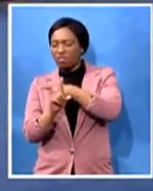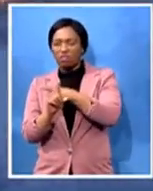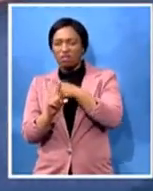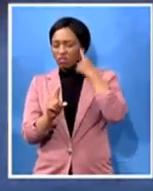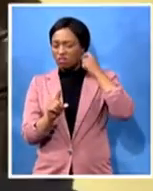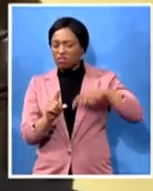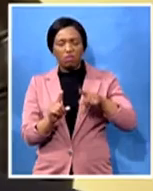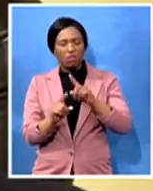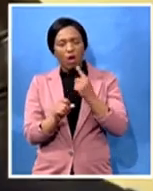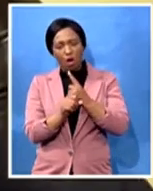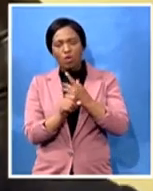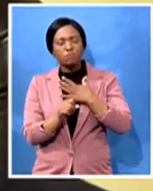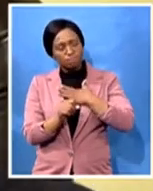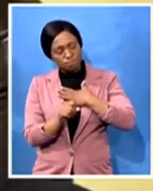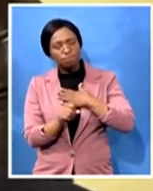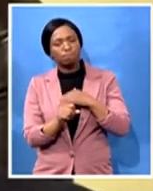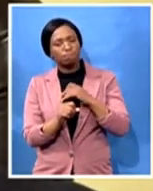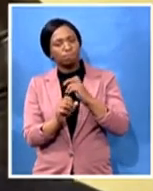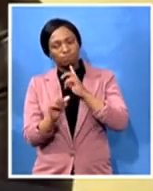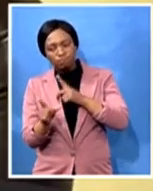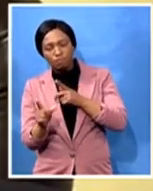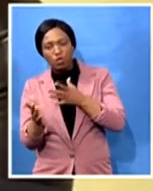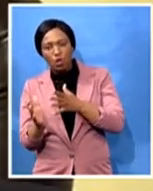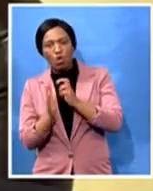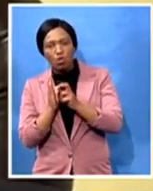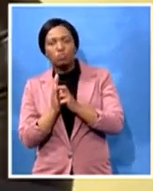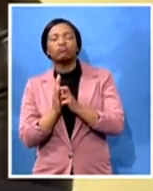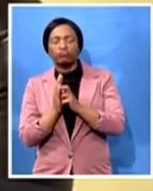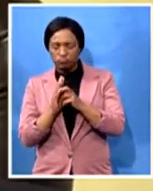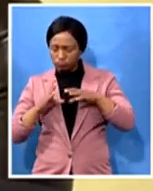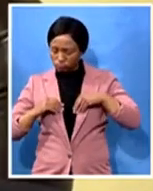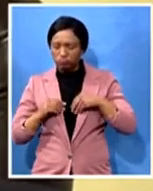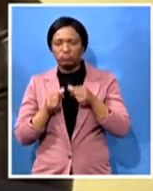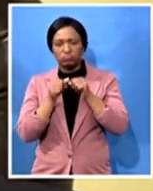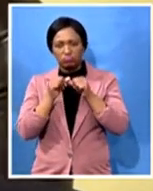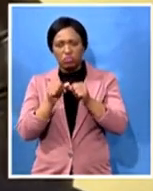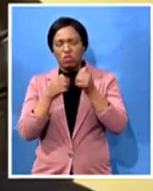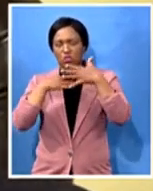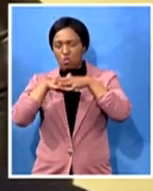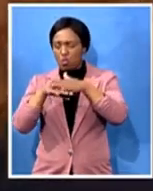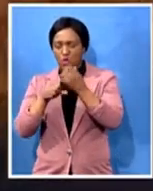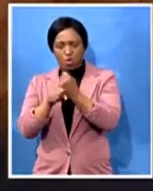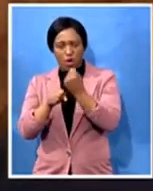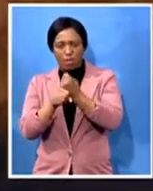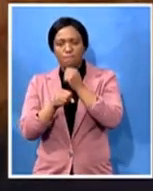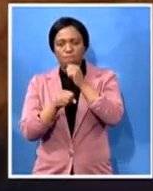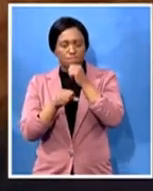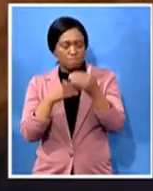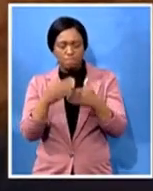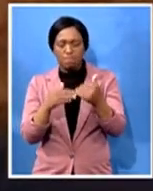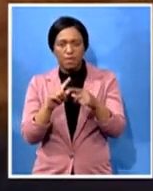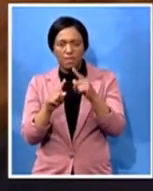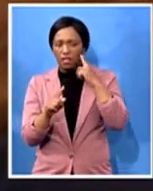and and and and executing them to to the end without any any